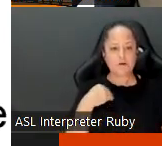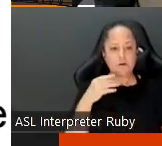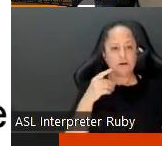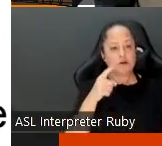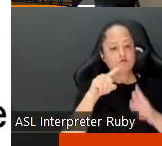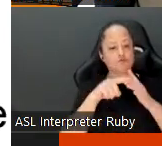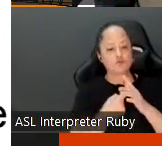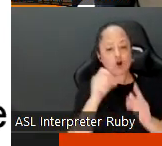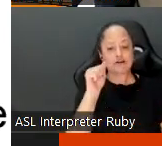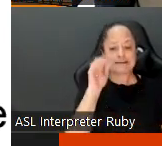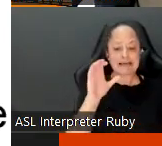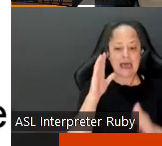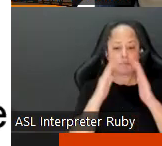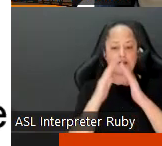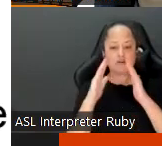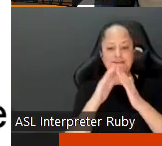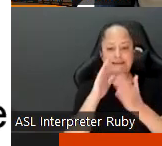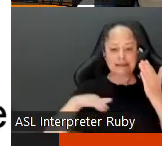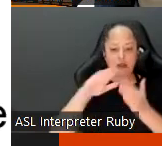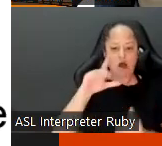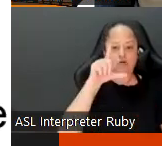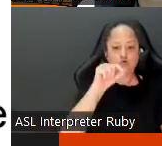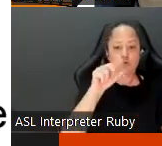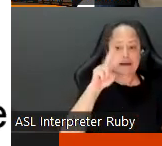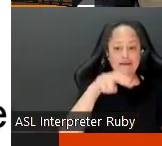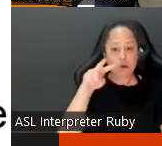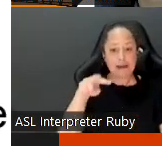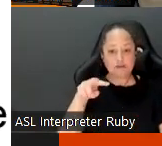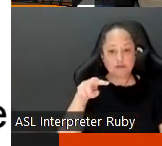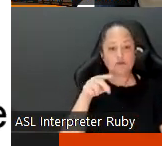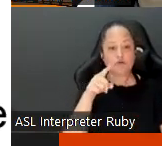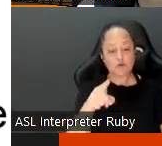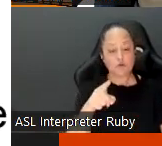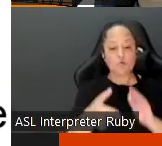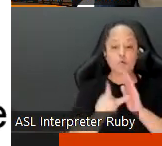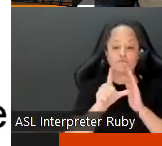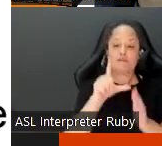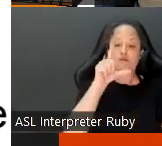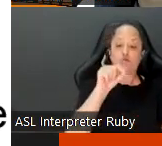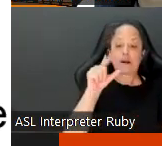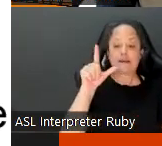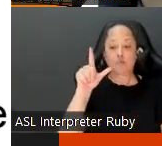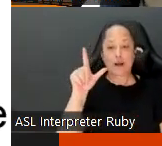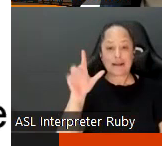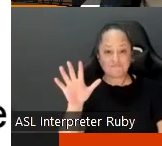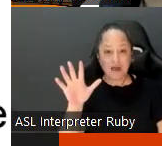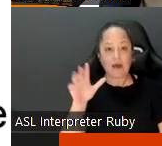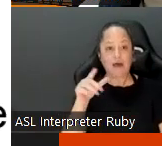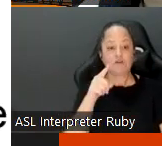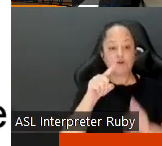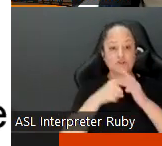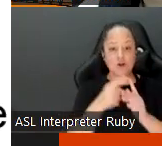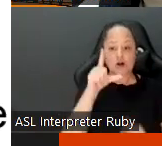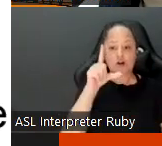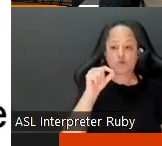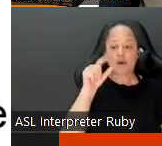started at sacramento city college in 2022 um and you go up for review in 2025 and then you started in